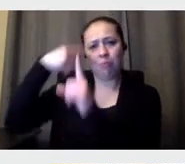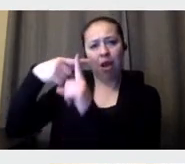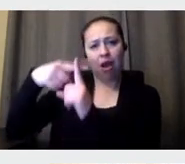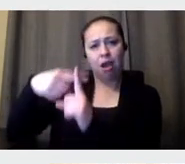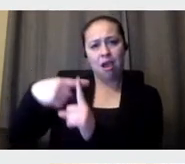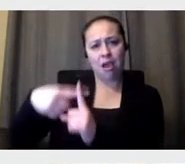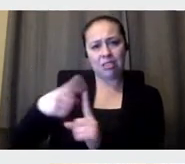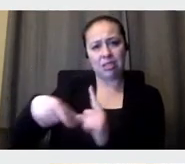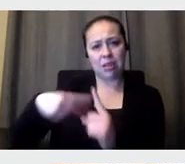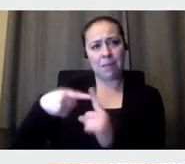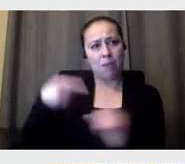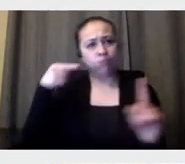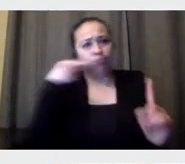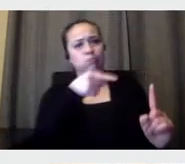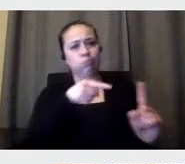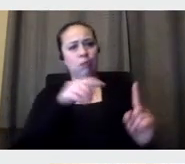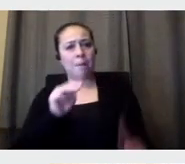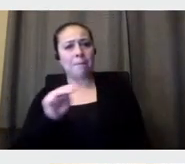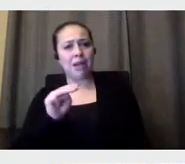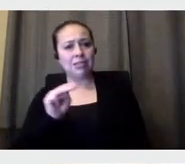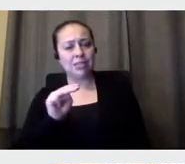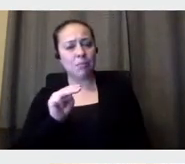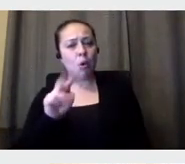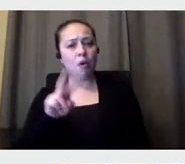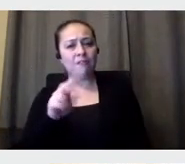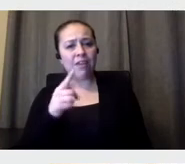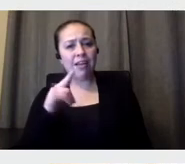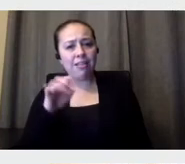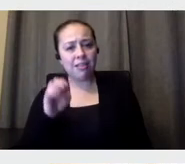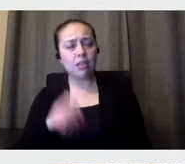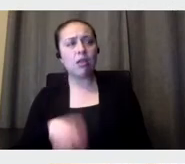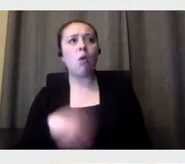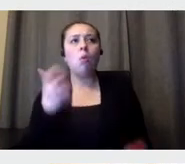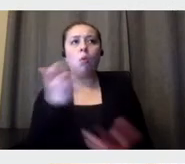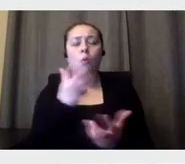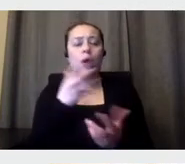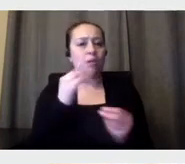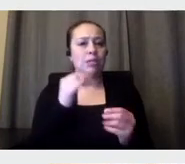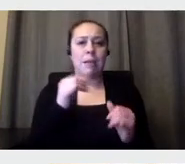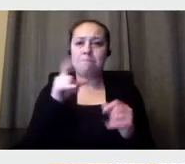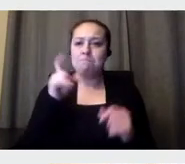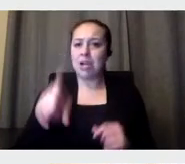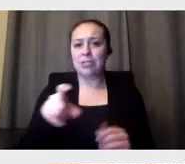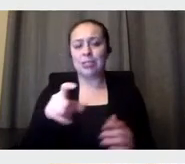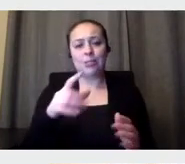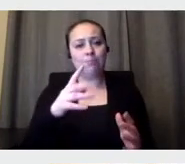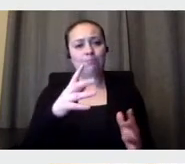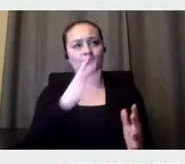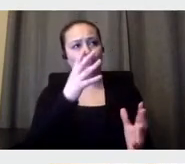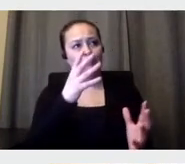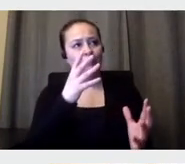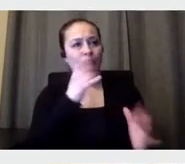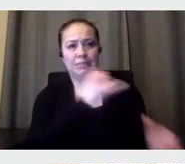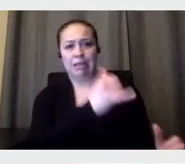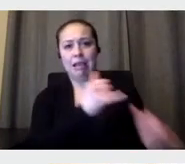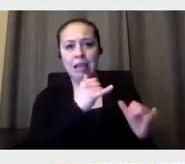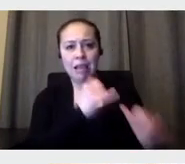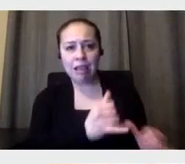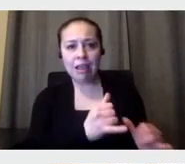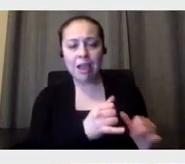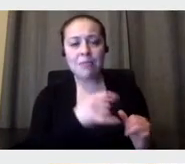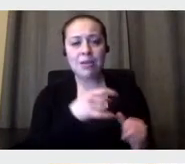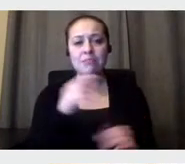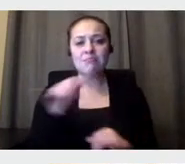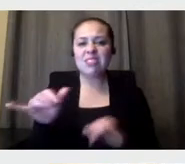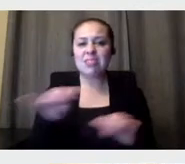be a designer, this is the path that I, this is the correct way. There's no other way. And that's something that I like you to think is that, uh, it happens something similar with,